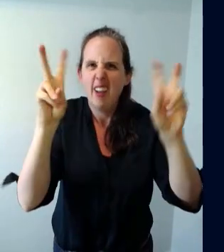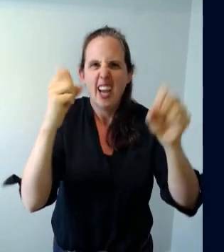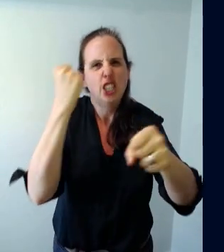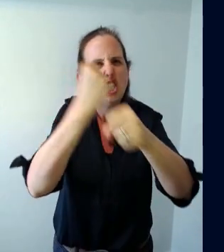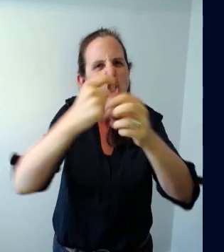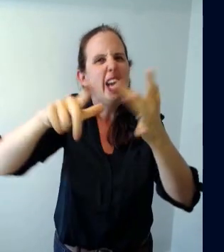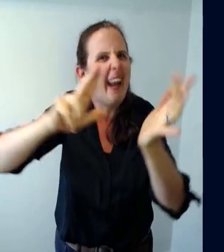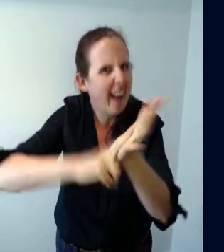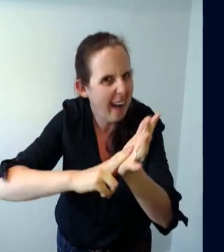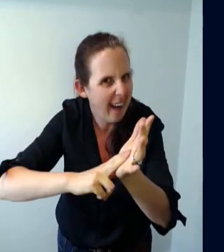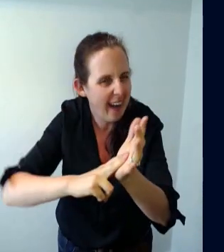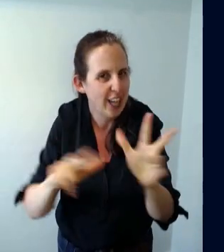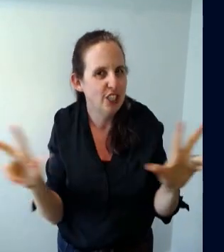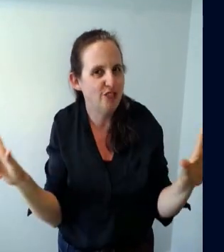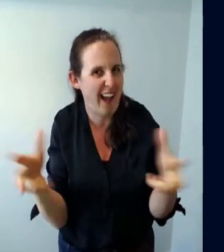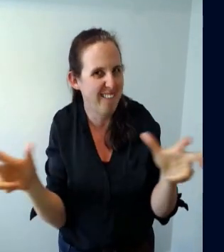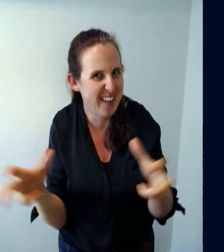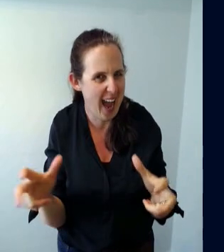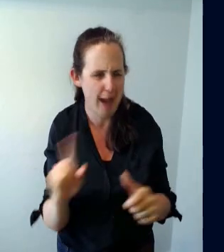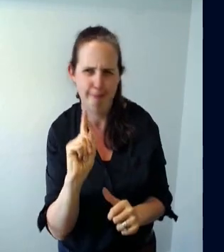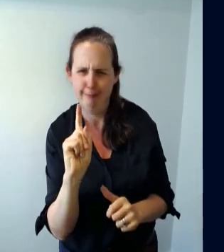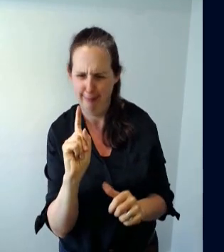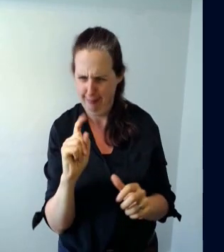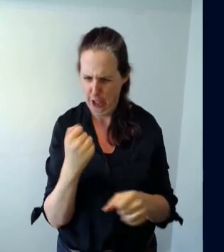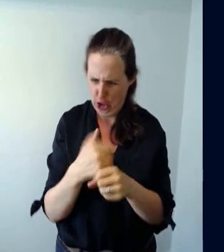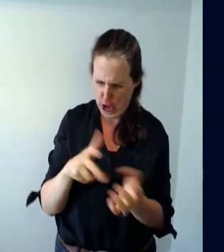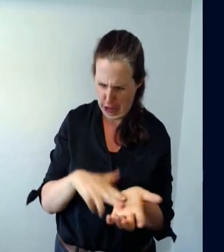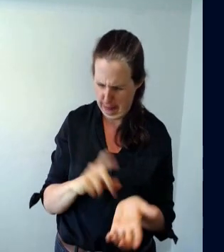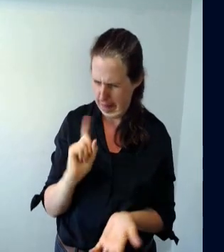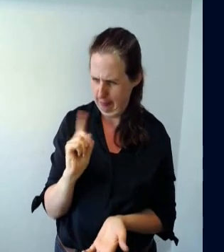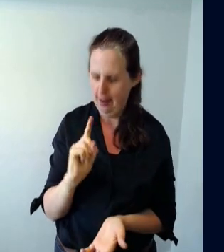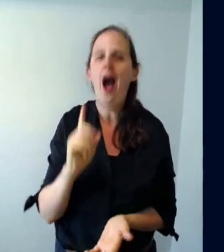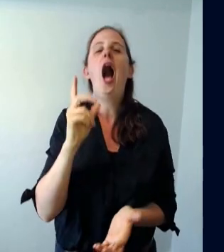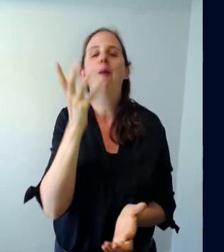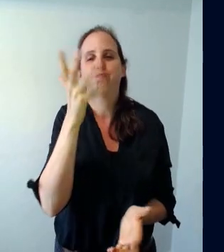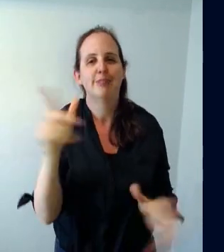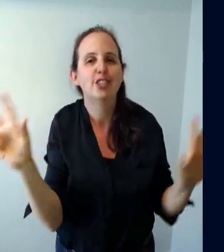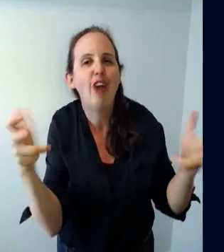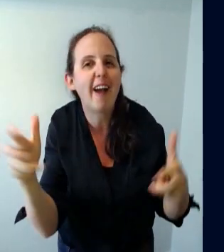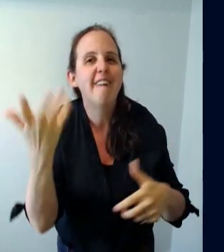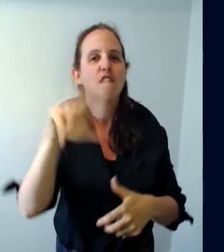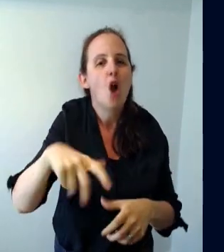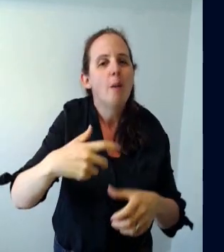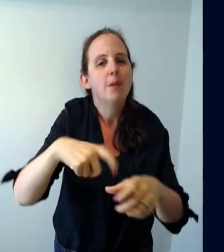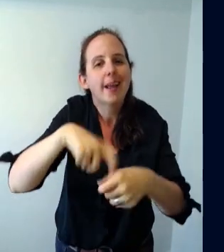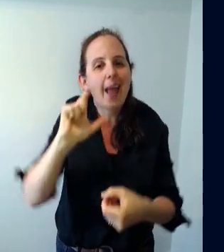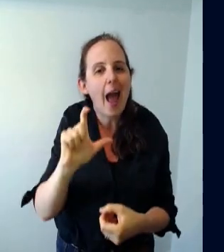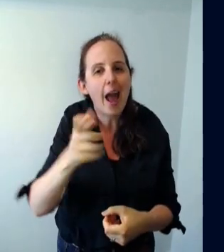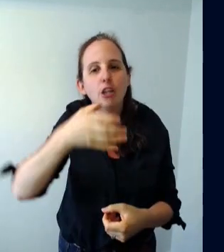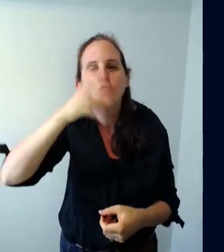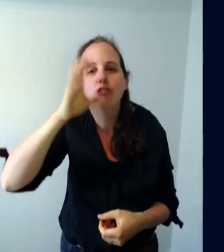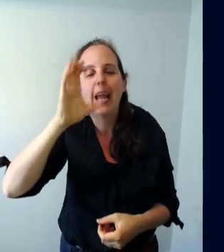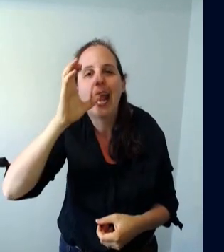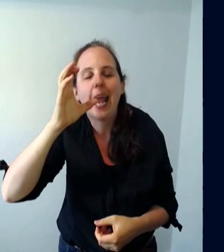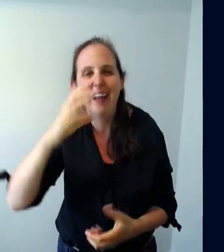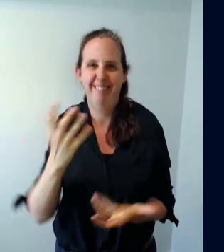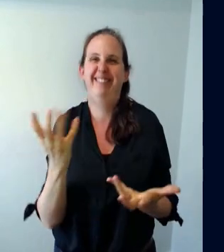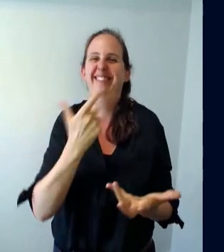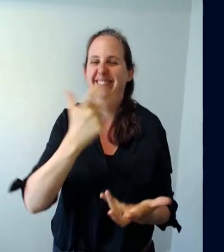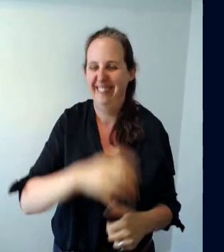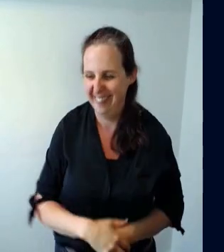or dragonflies out of drinks cans i don't normally dress like this